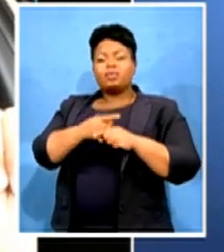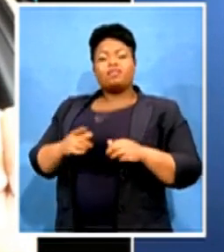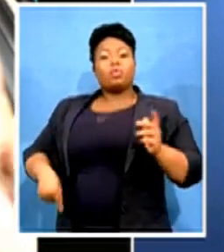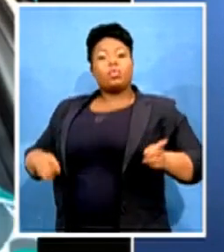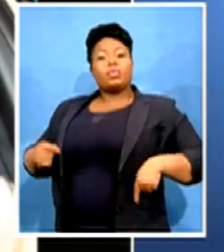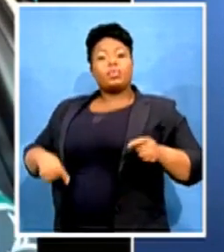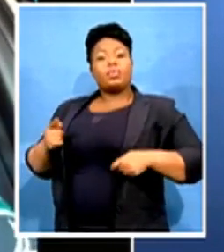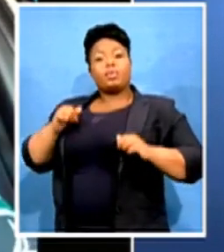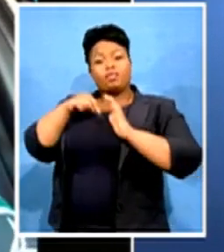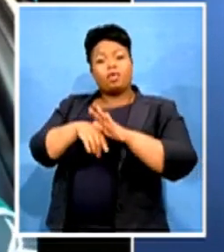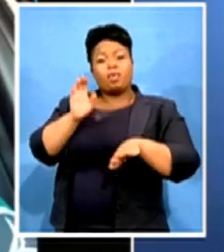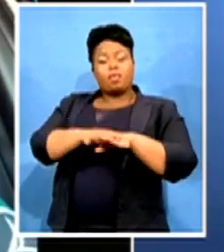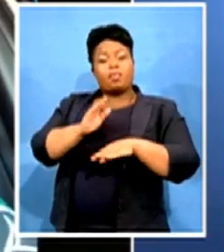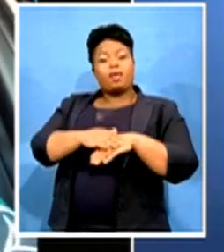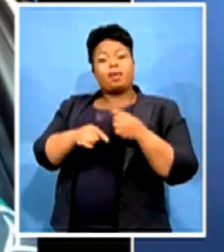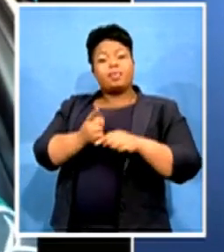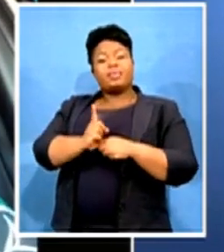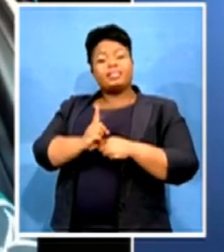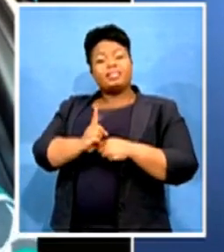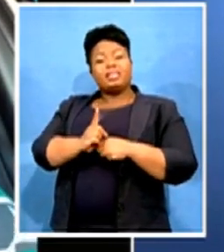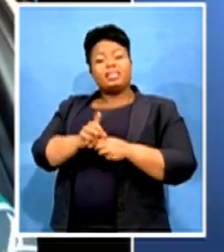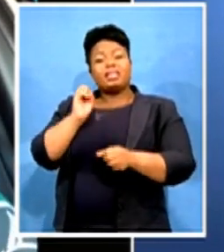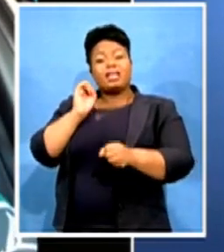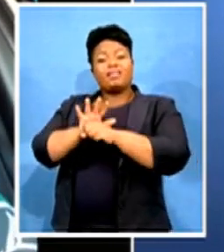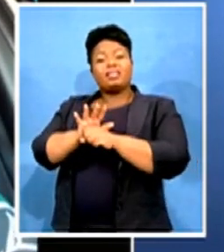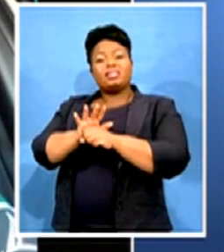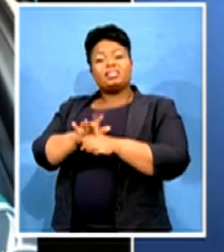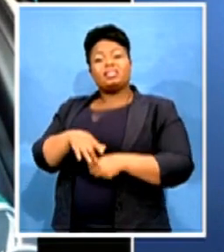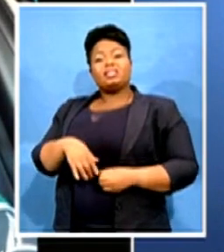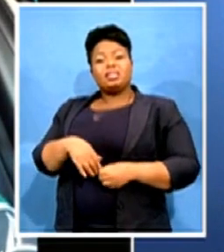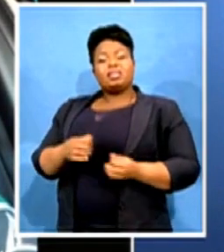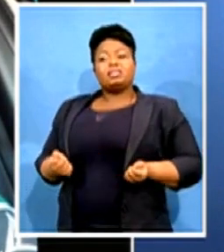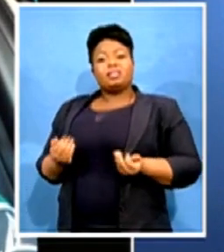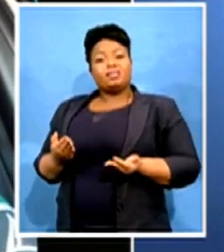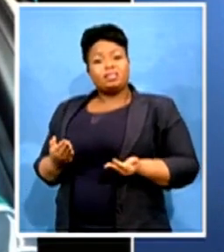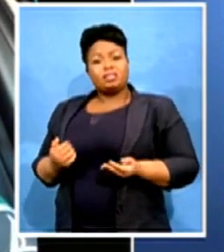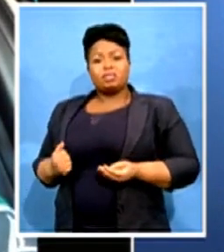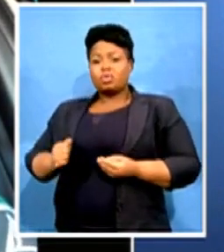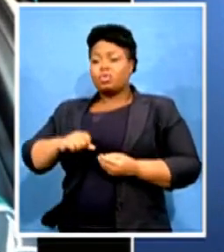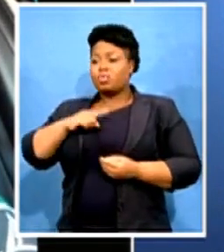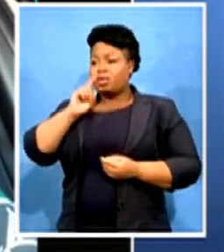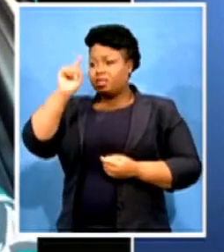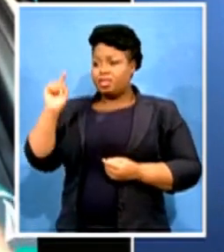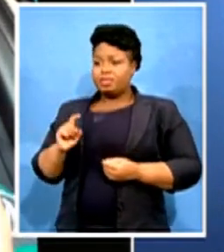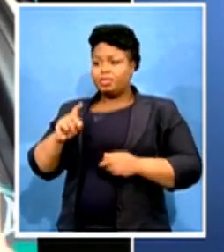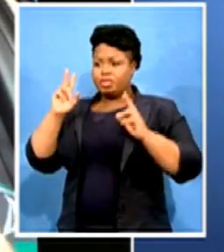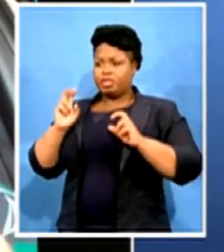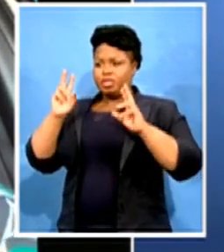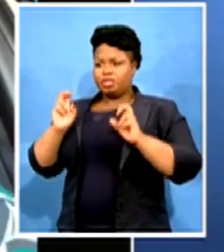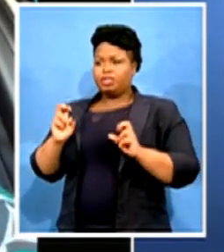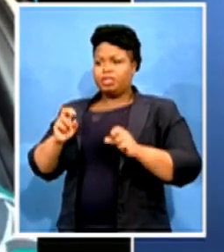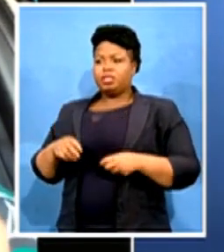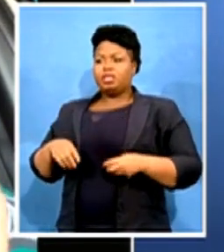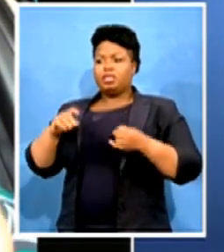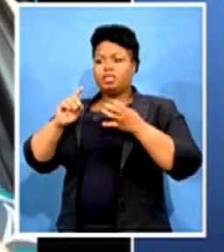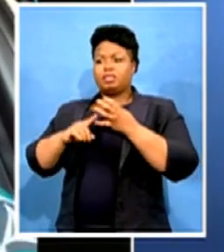that affected even the service delivery. Those are the issues that we have raised but because of the majority and now that we have